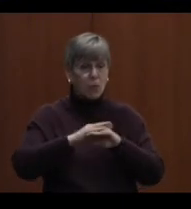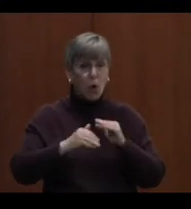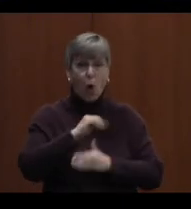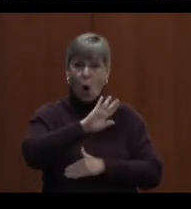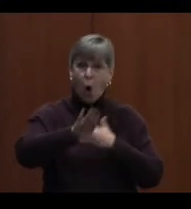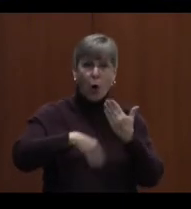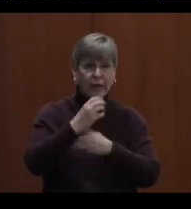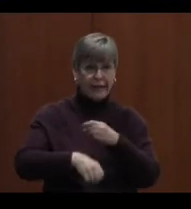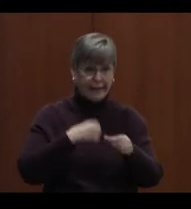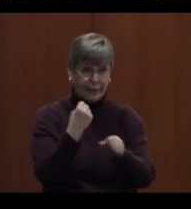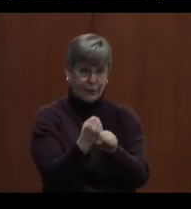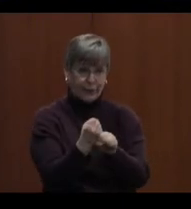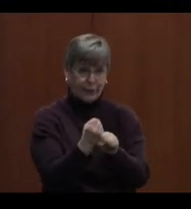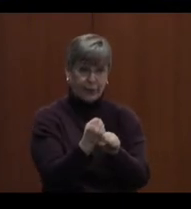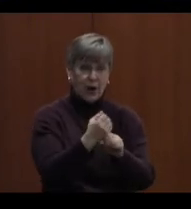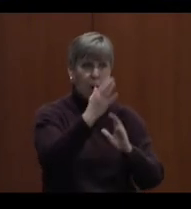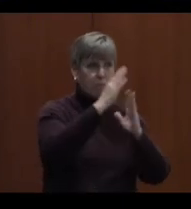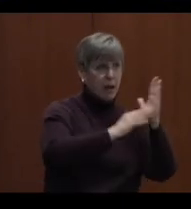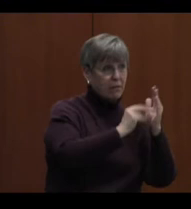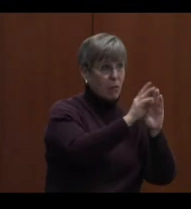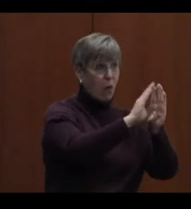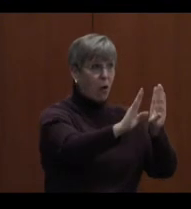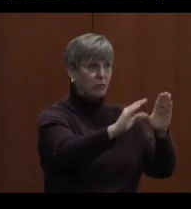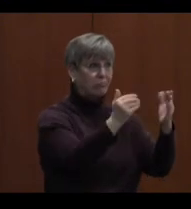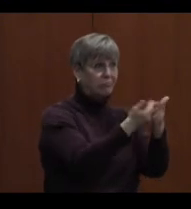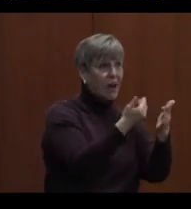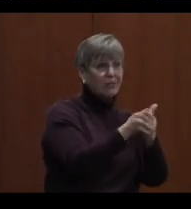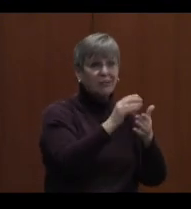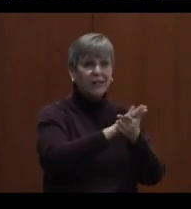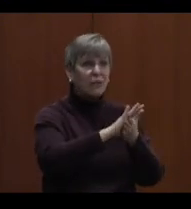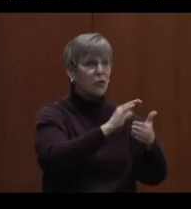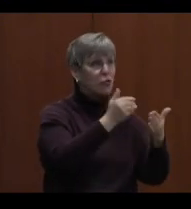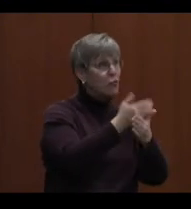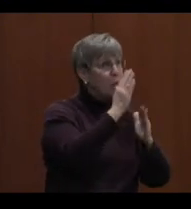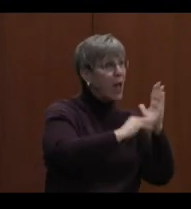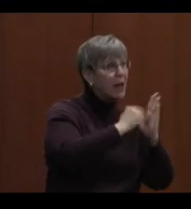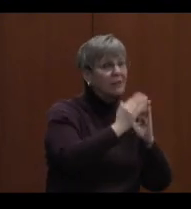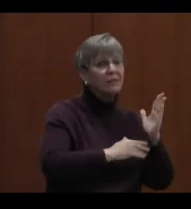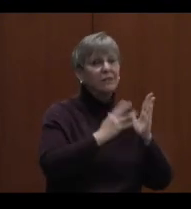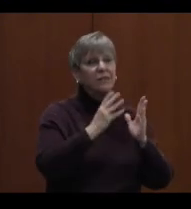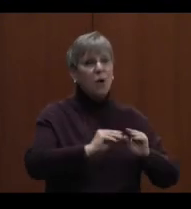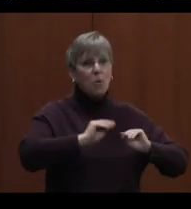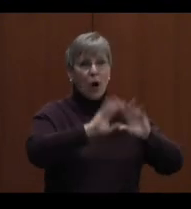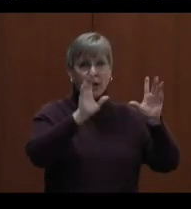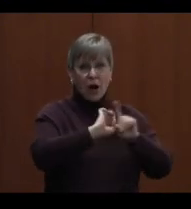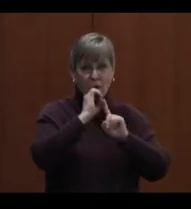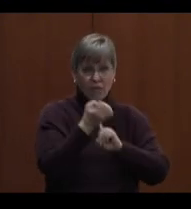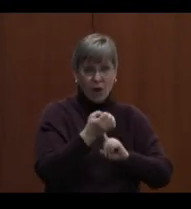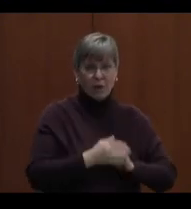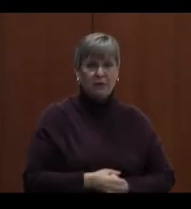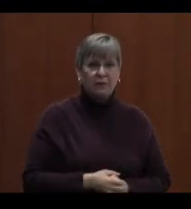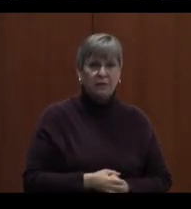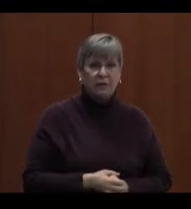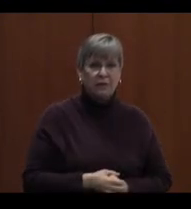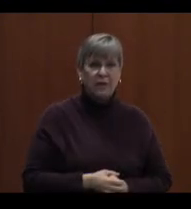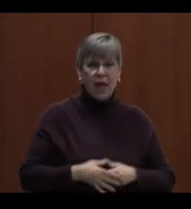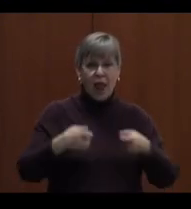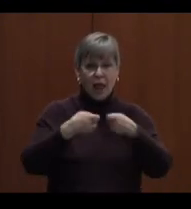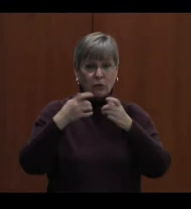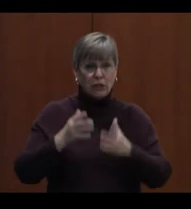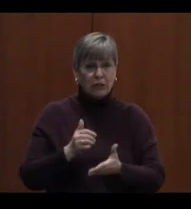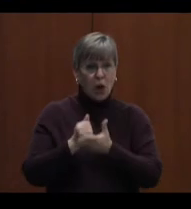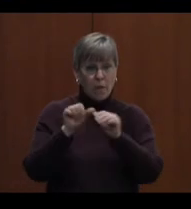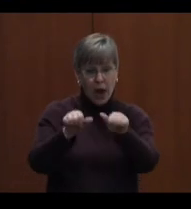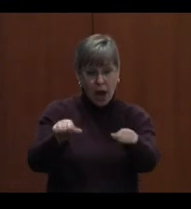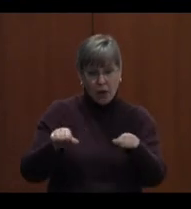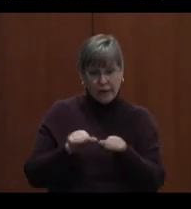Painters help the walls fresh and clean with a new cone of paint, brightening the environment. Electricians help